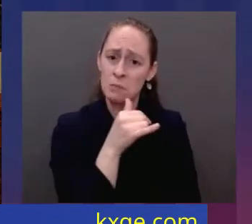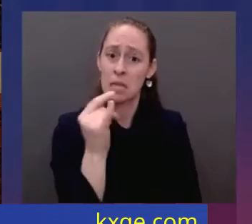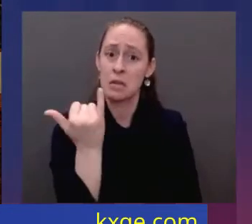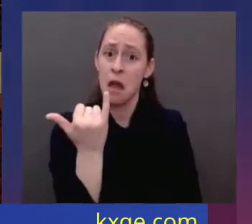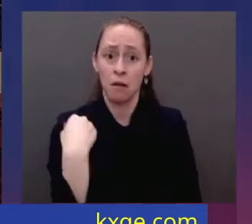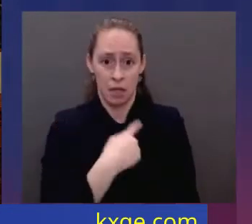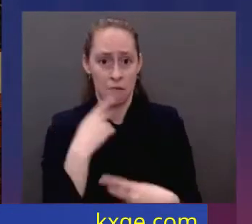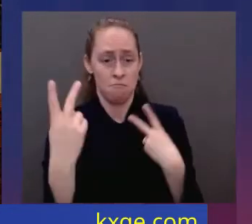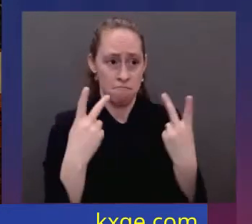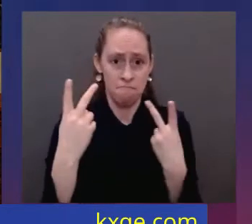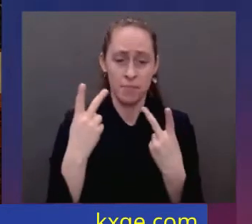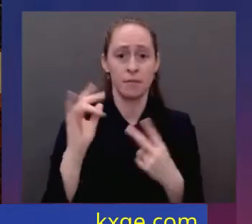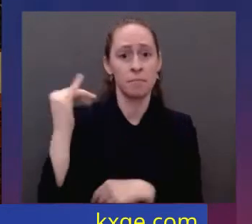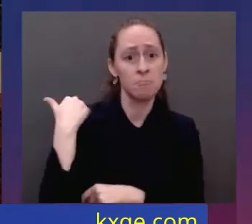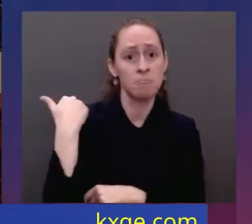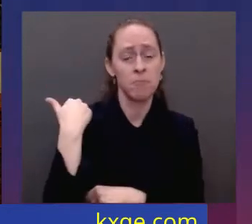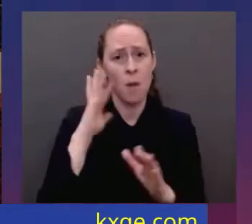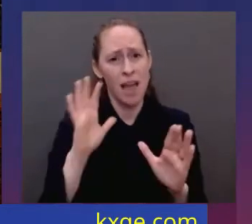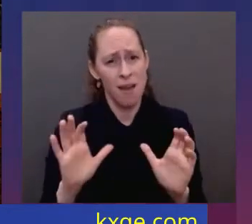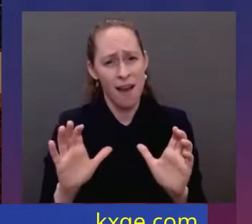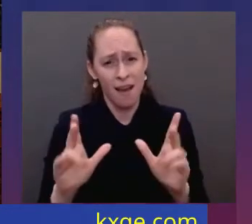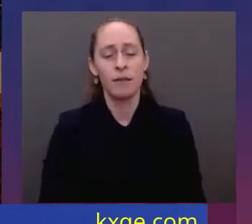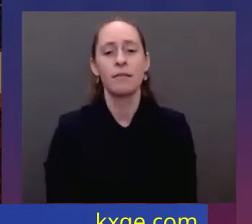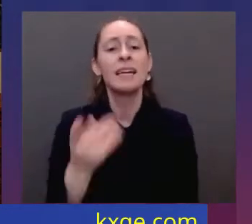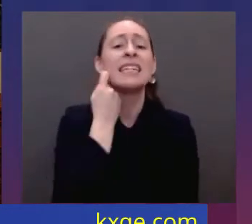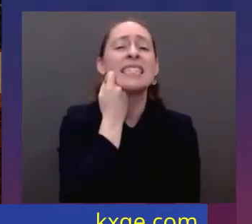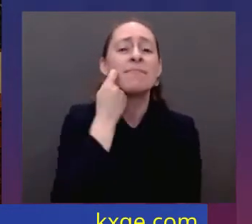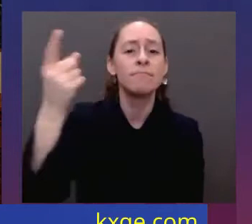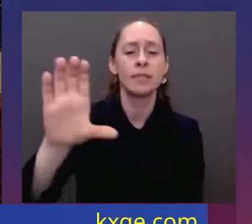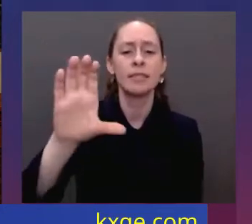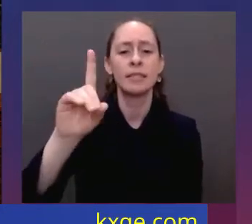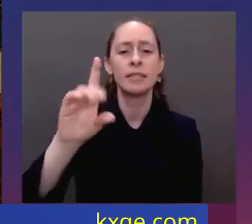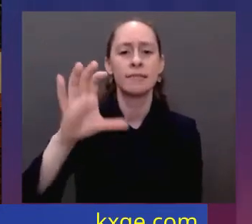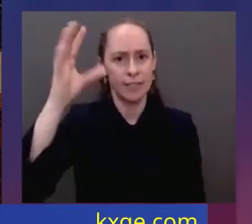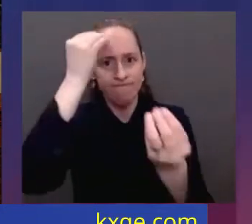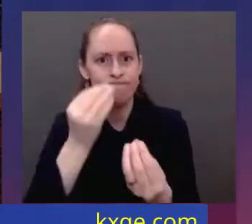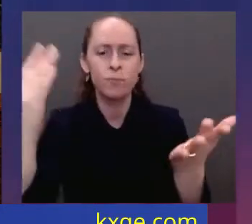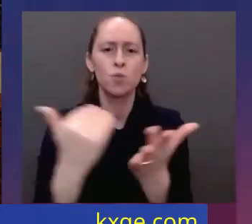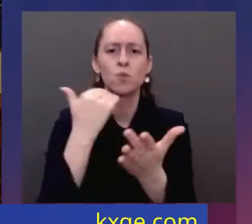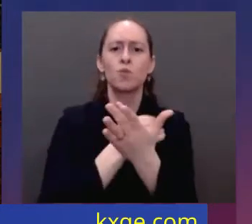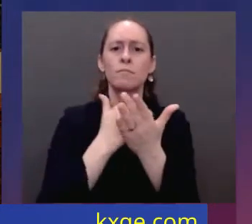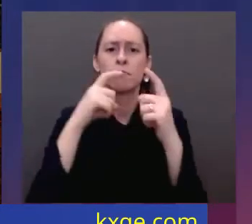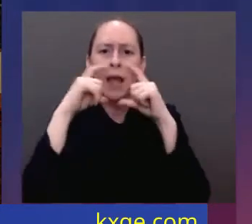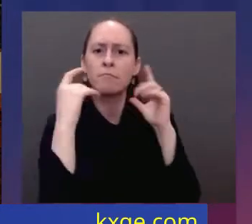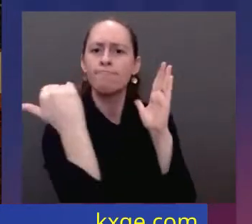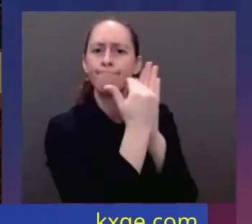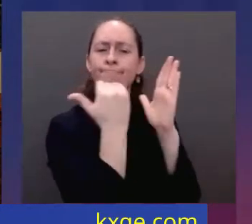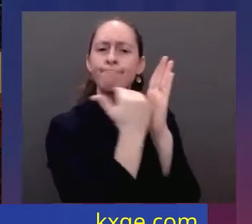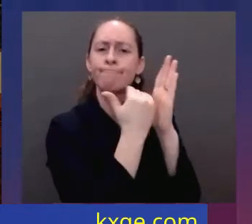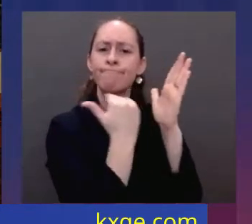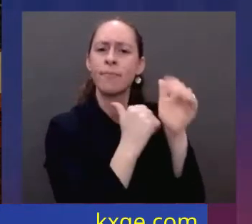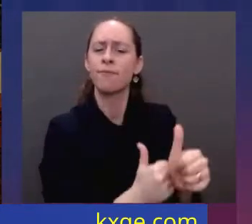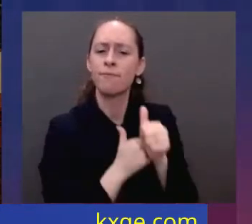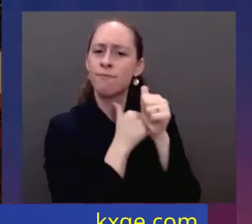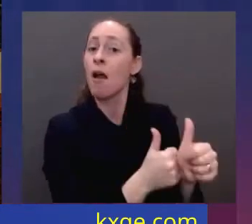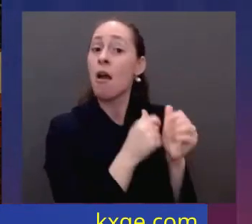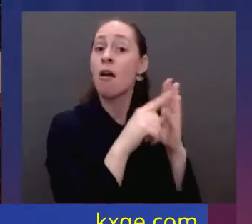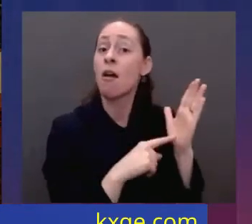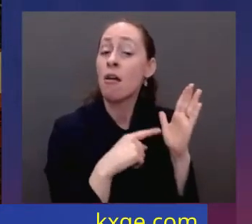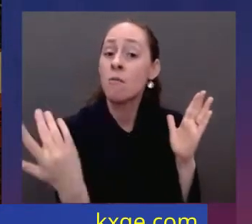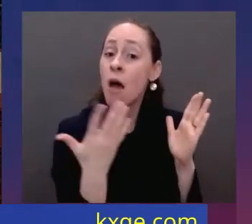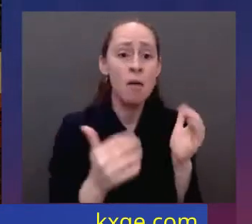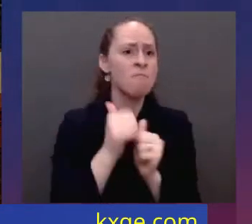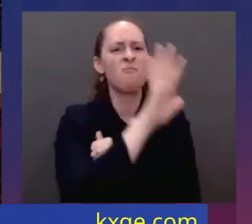ago, the Center for Disease Control and Prevention issued a new mask guidelines. Under the new guidelines, most Americans and most of the country can now go mask-free.